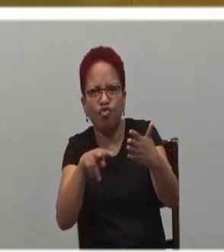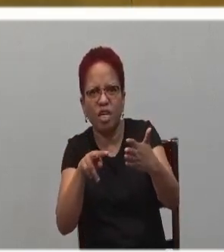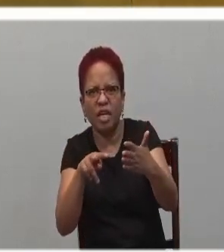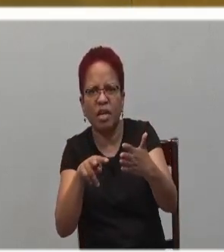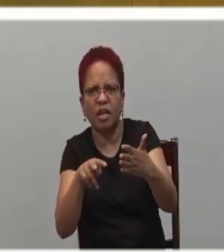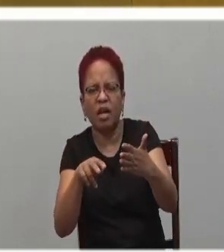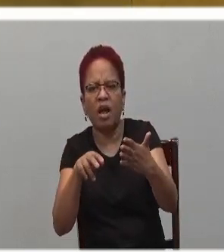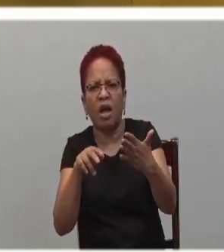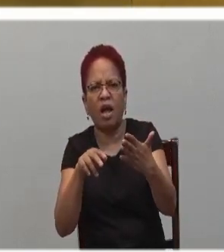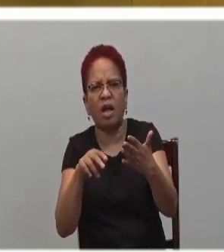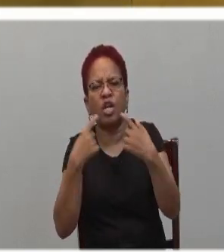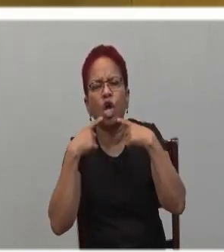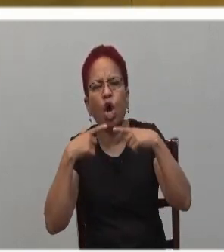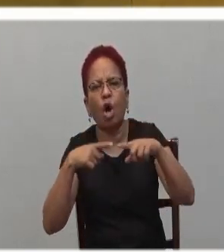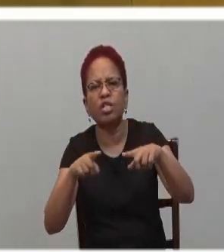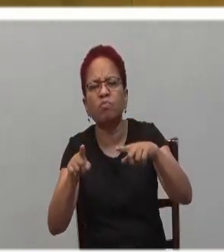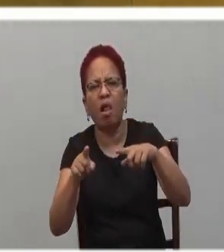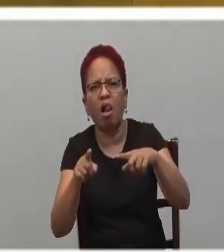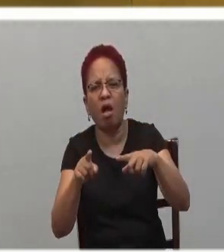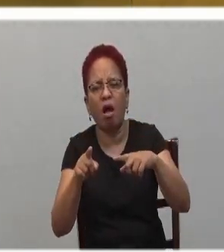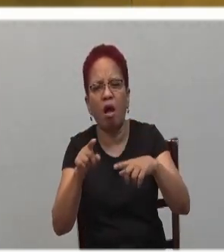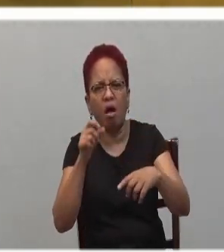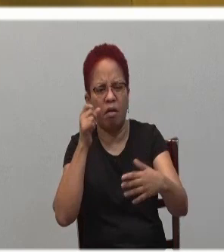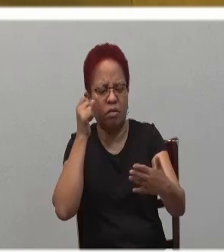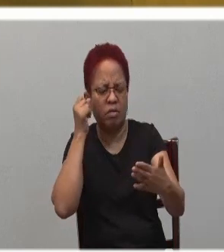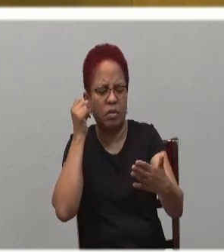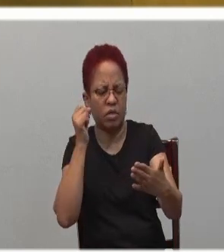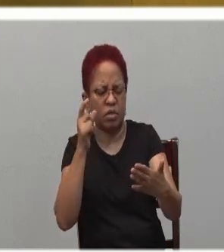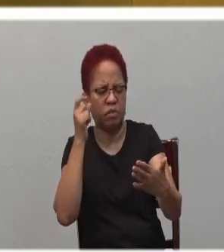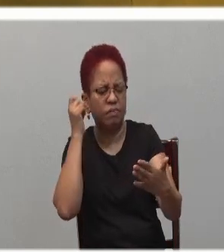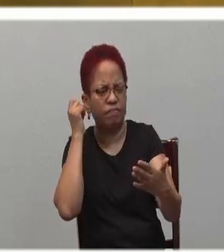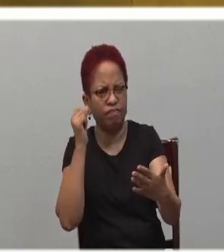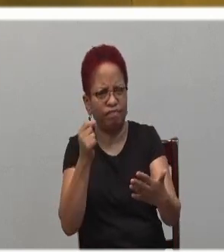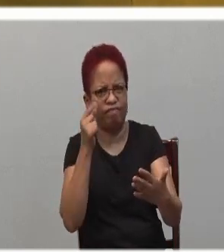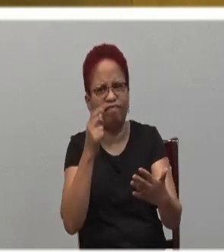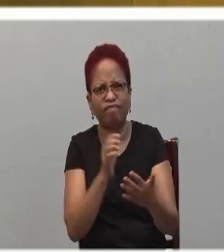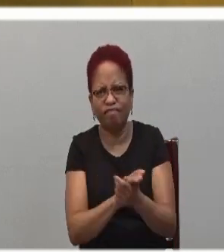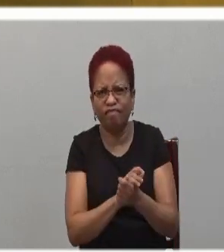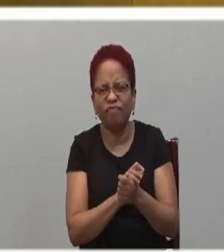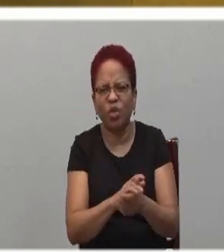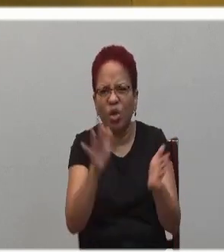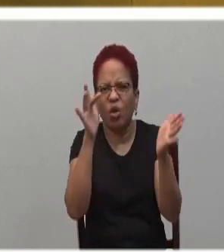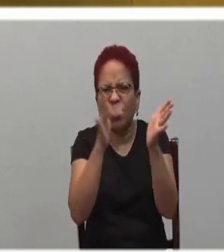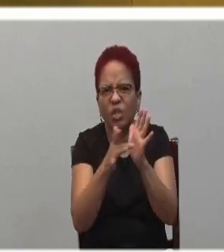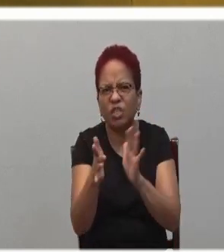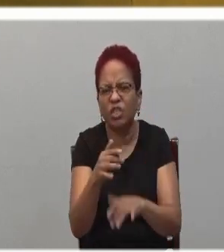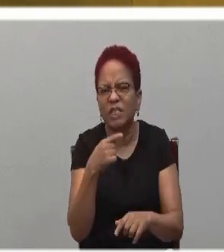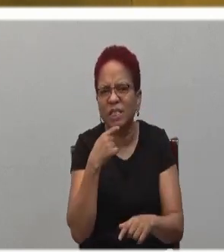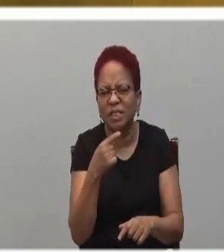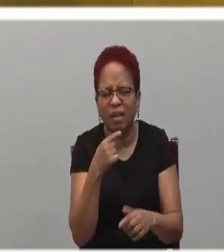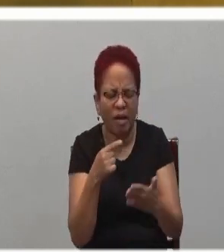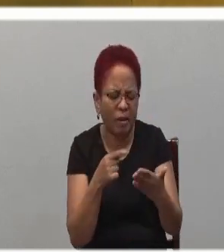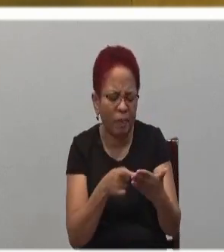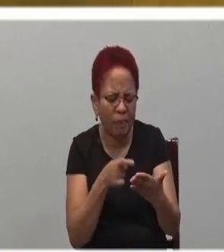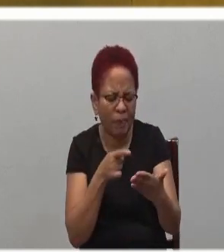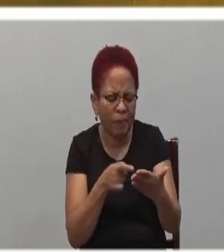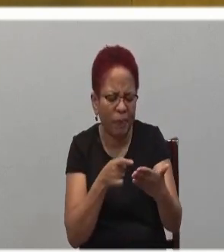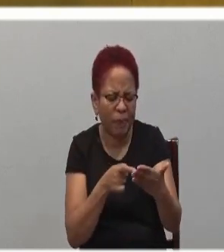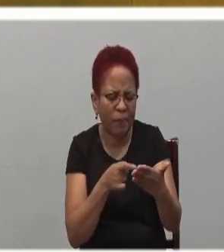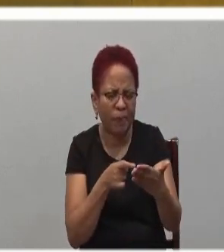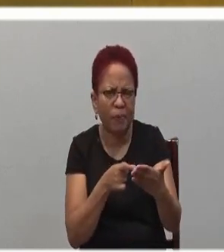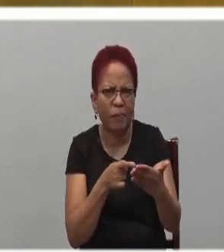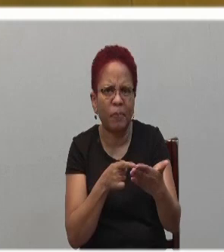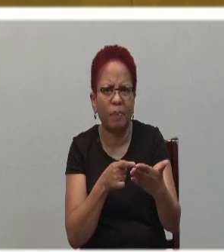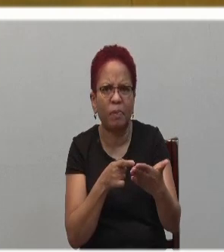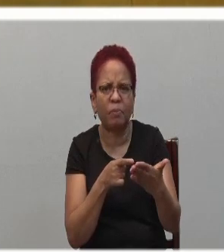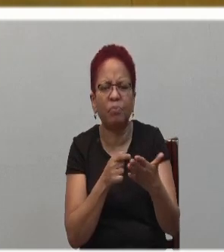understand this profound message that Jesus has for us today, living in the 21st century. The